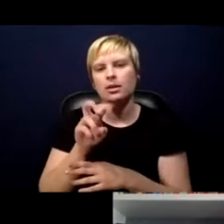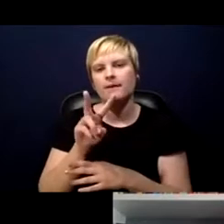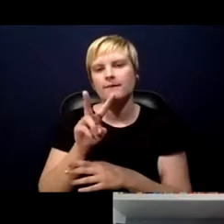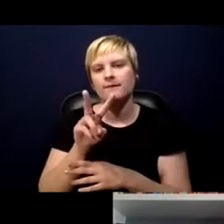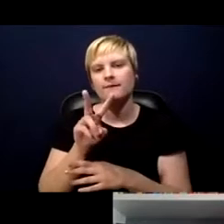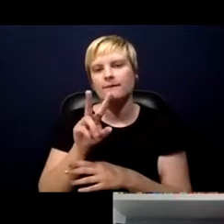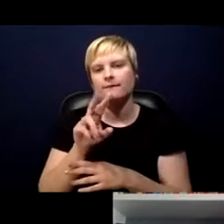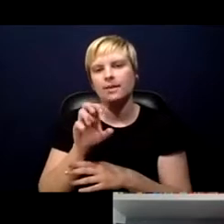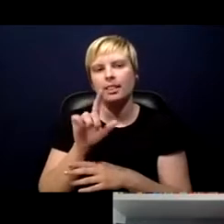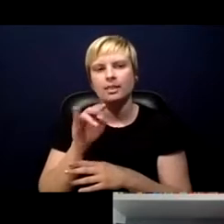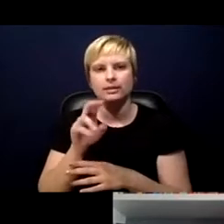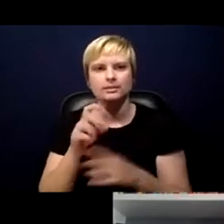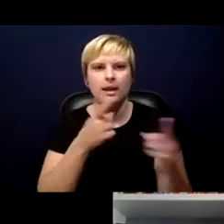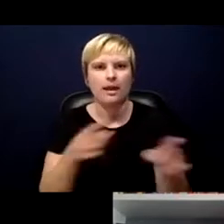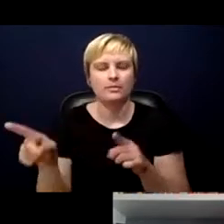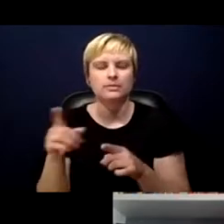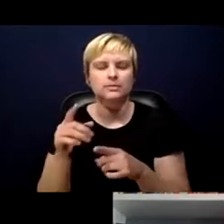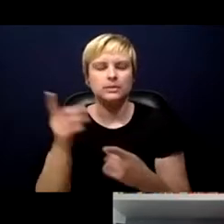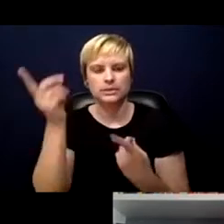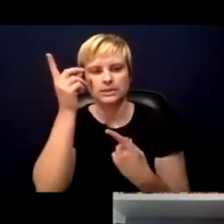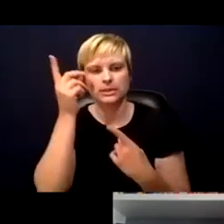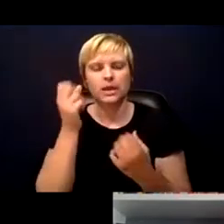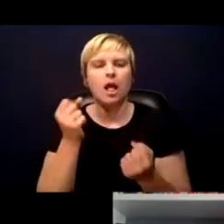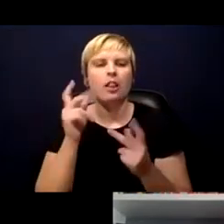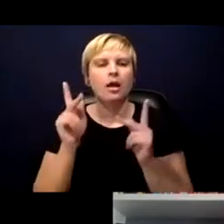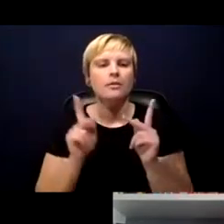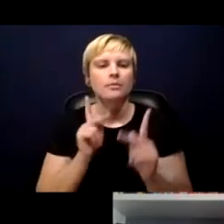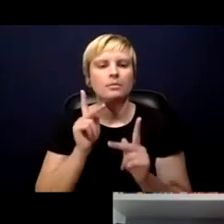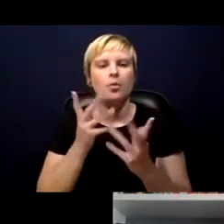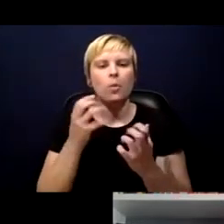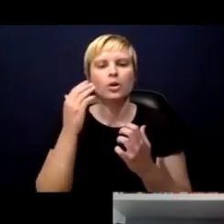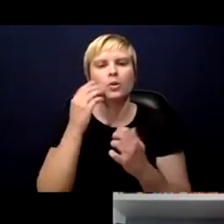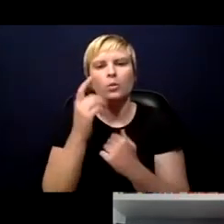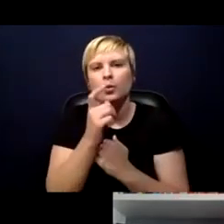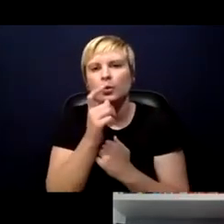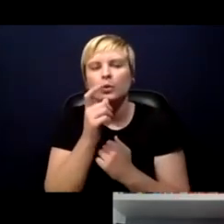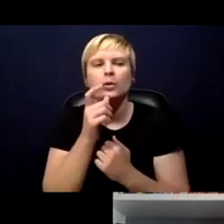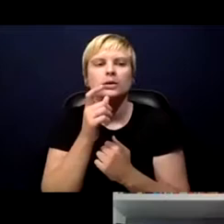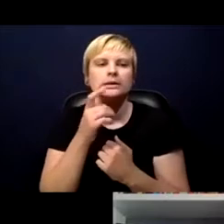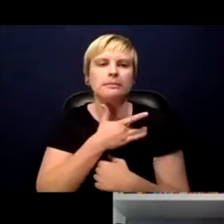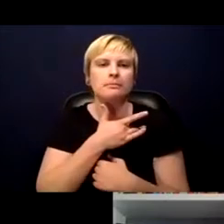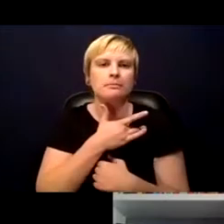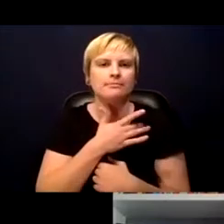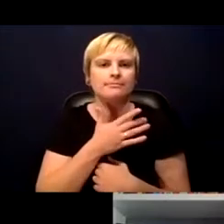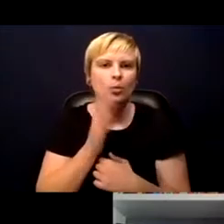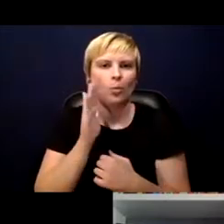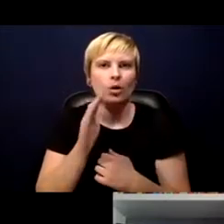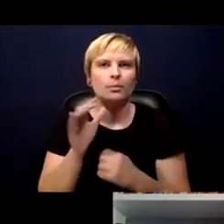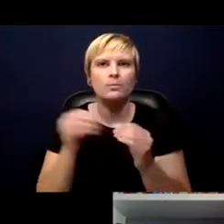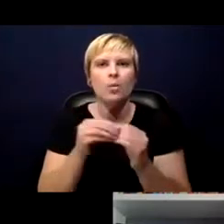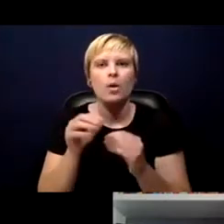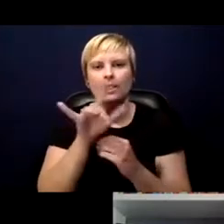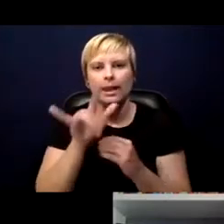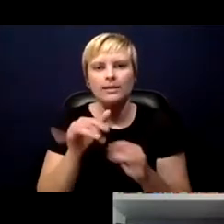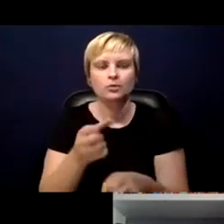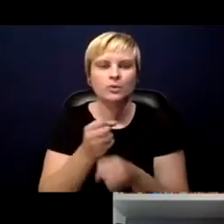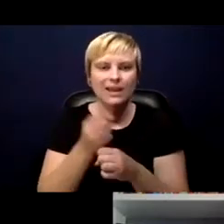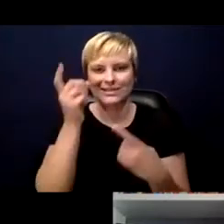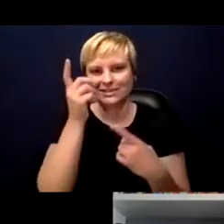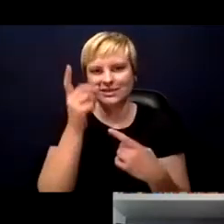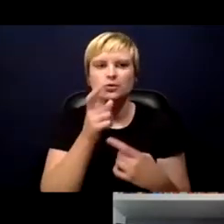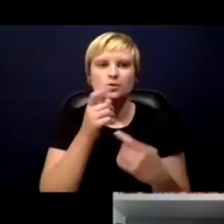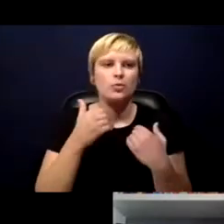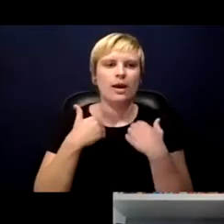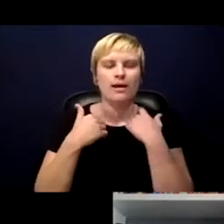are people at times who want to know who are susceptible to the disease or who have antibiotics to the disease. Some of the contact tracing